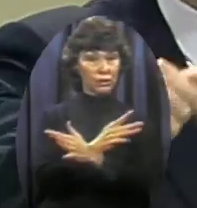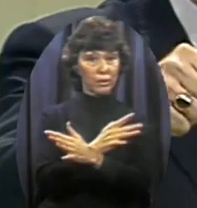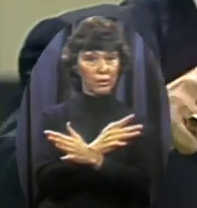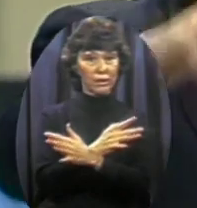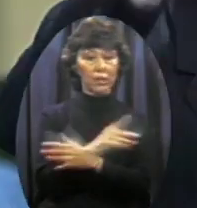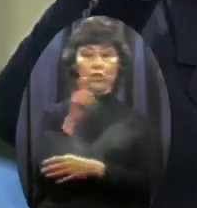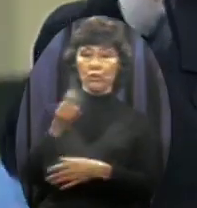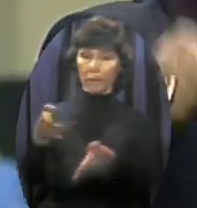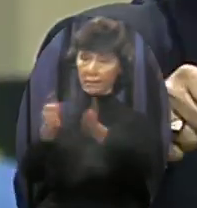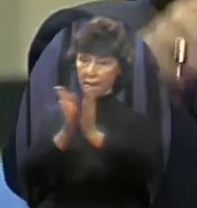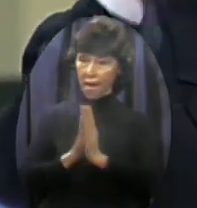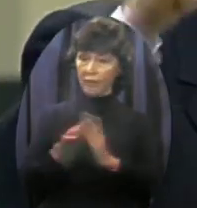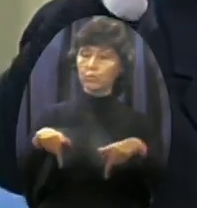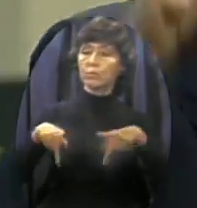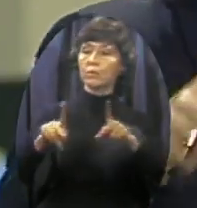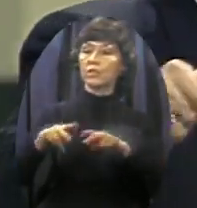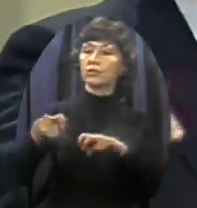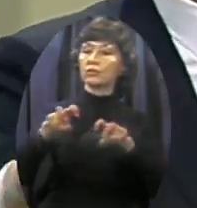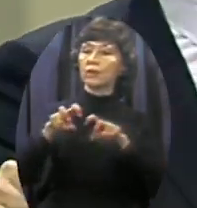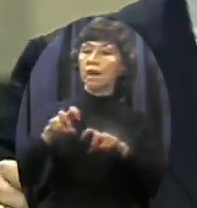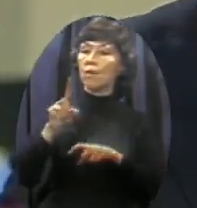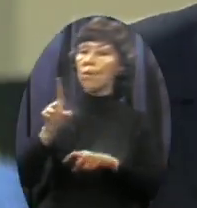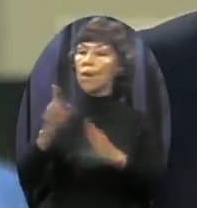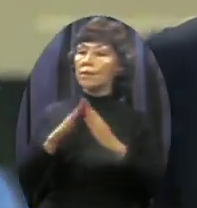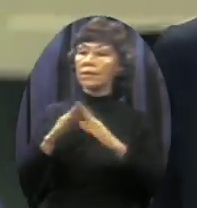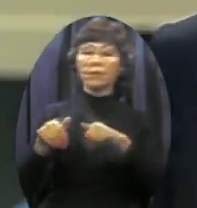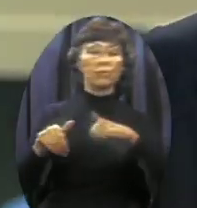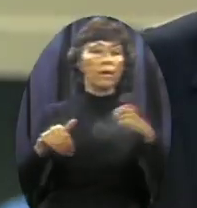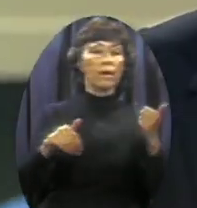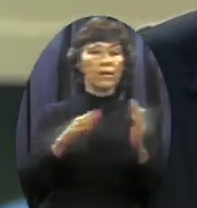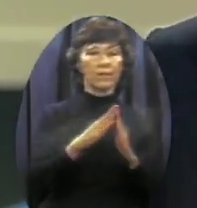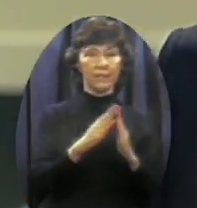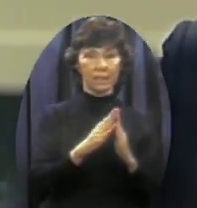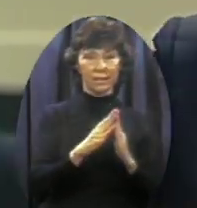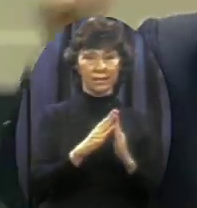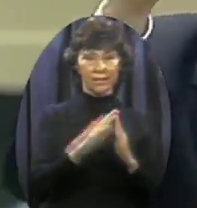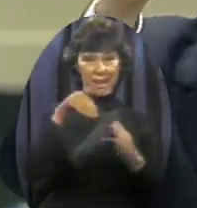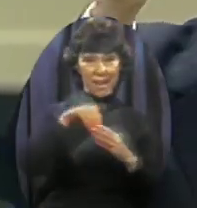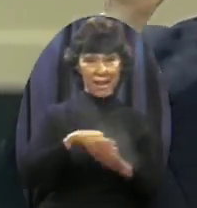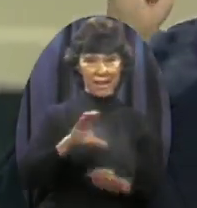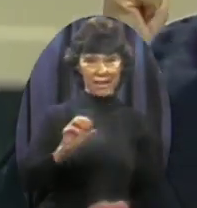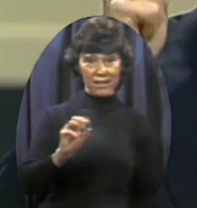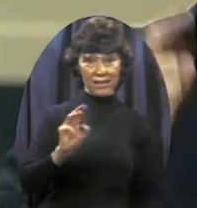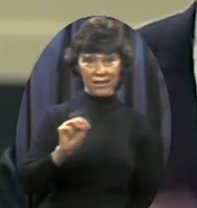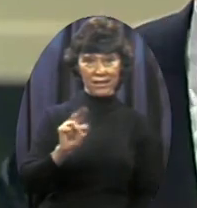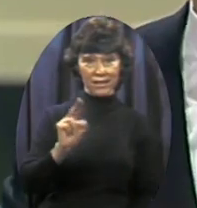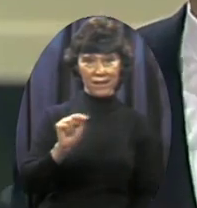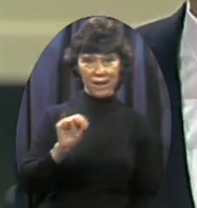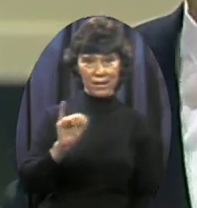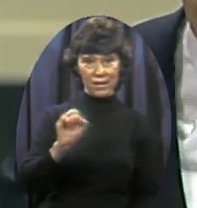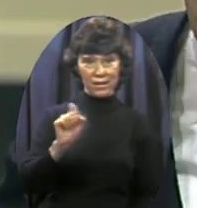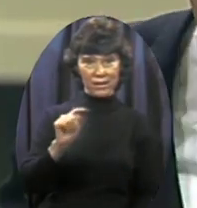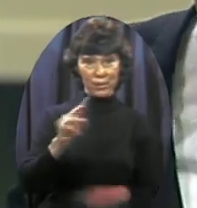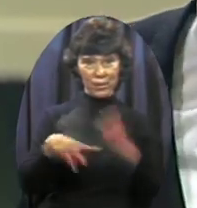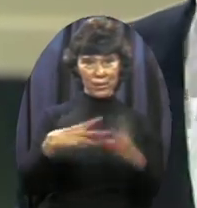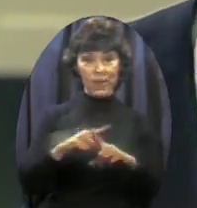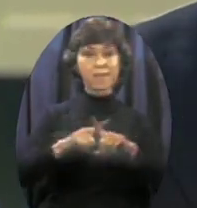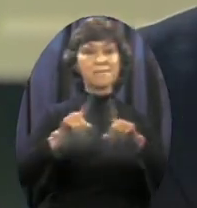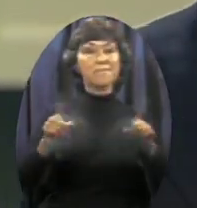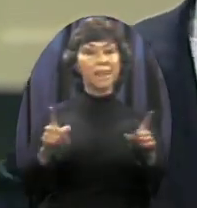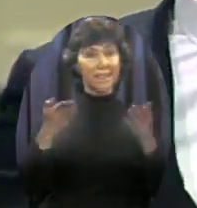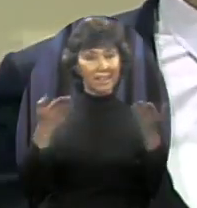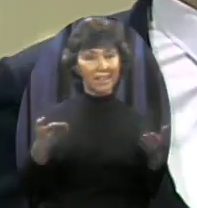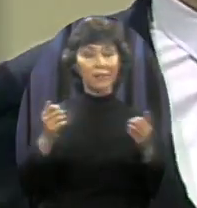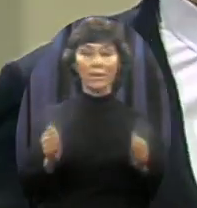from one place to another Internally in the communist world Thank God that flag of ours The red, white and blue Stands for freedom of travel